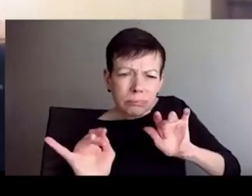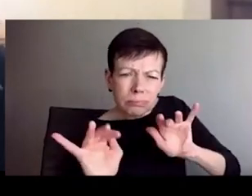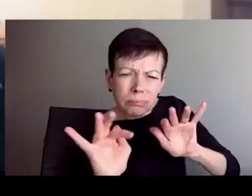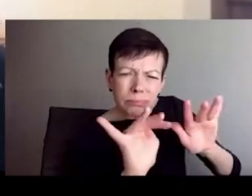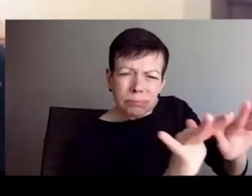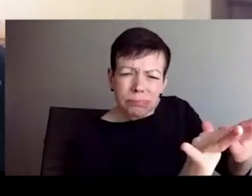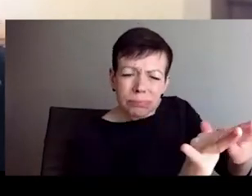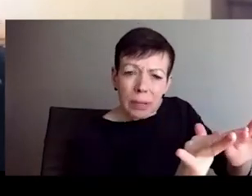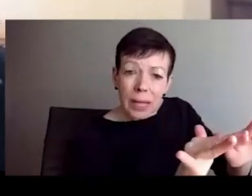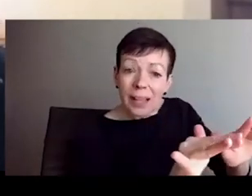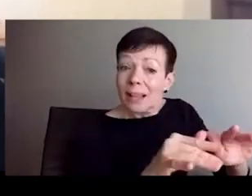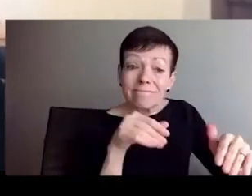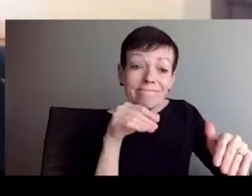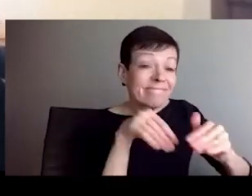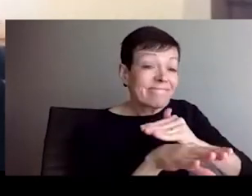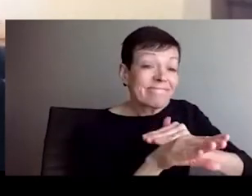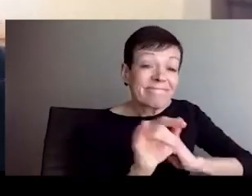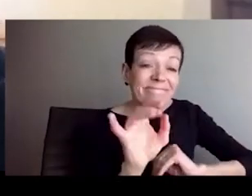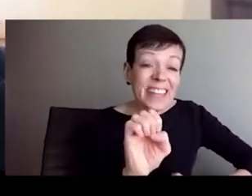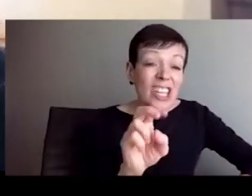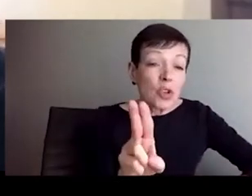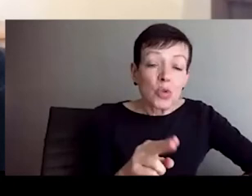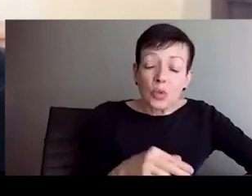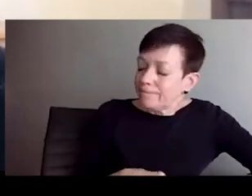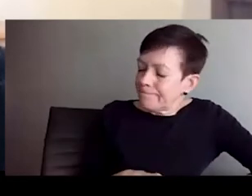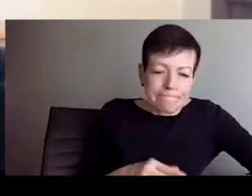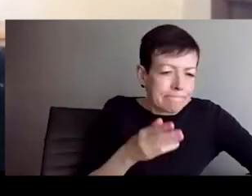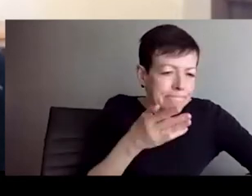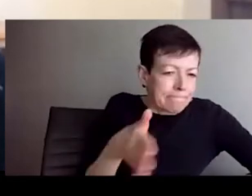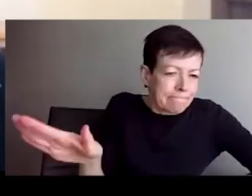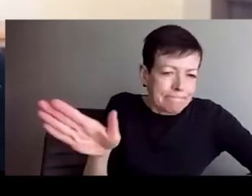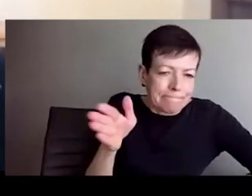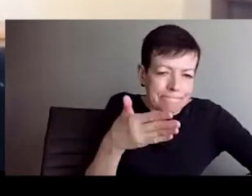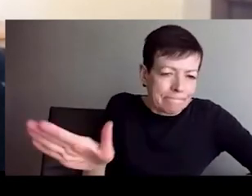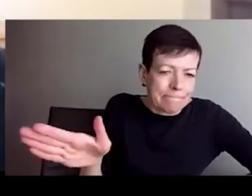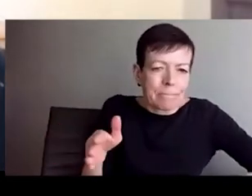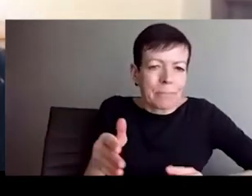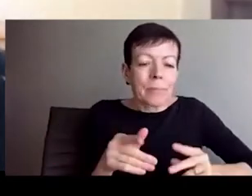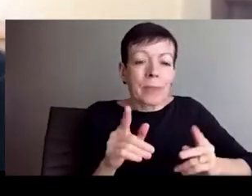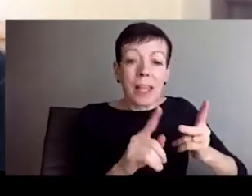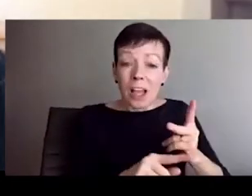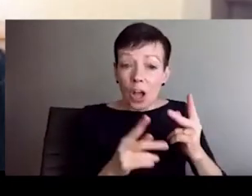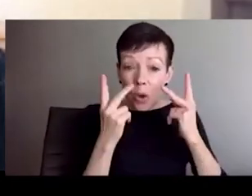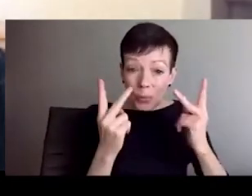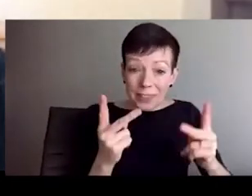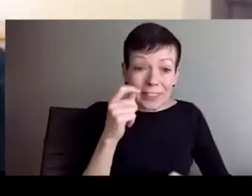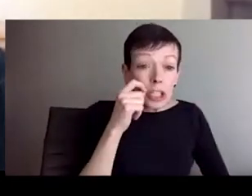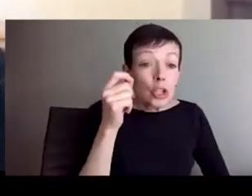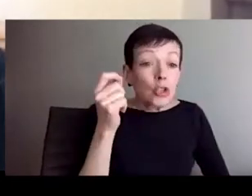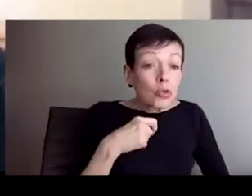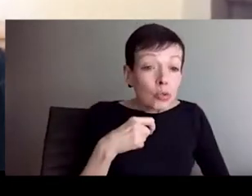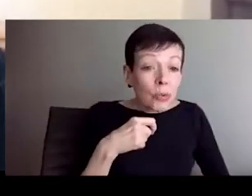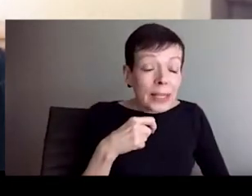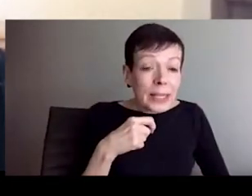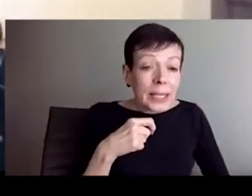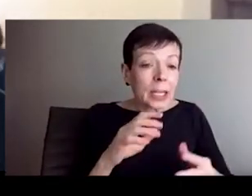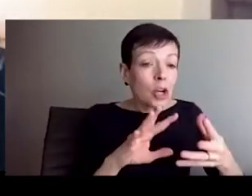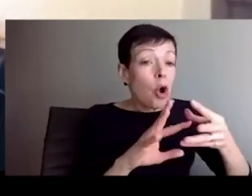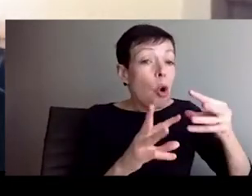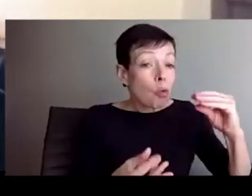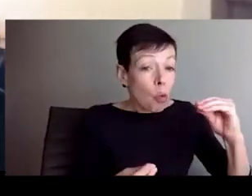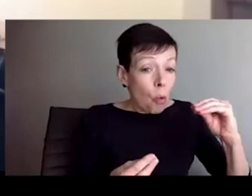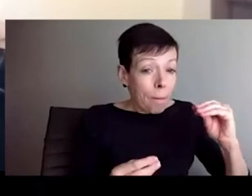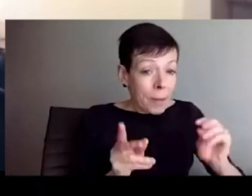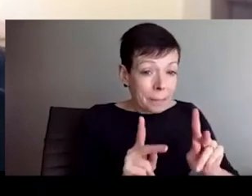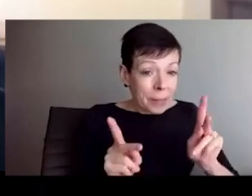what we're talking about racialization and anti-blackness and white supremacy, this is not focusing on individual racial